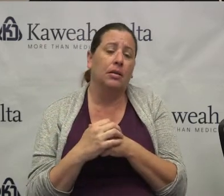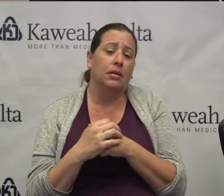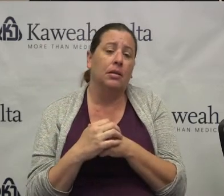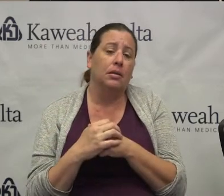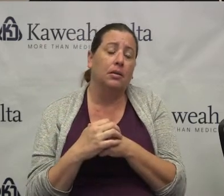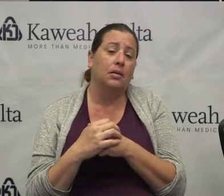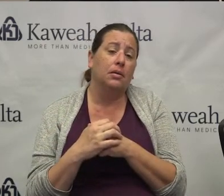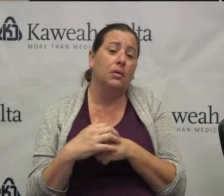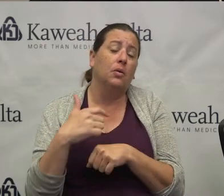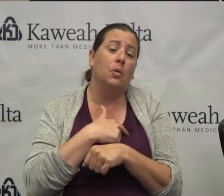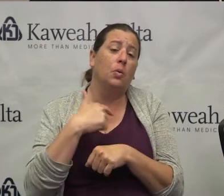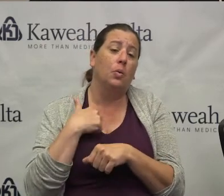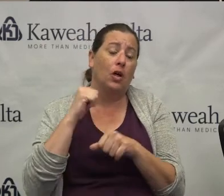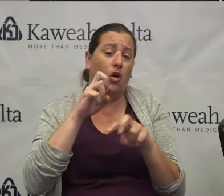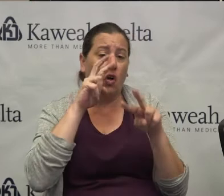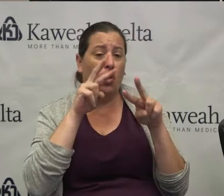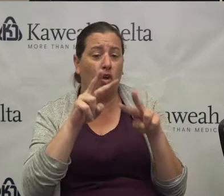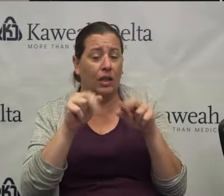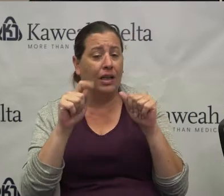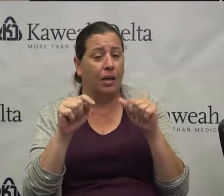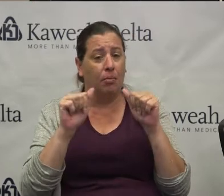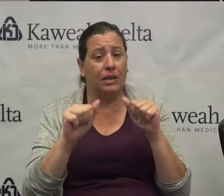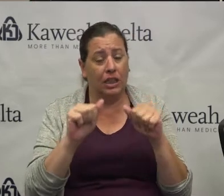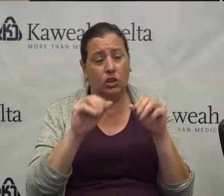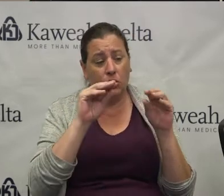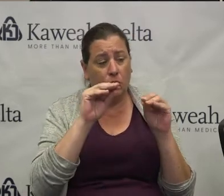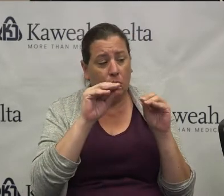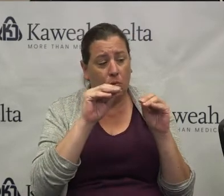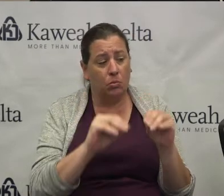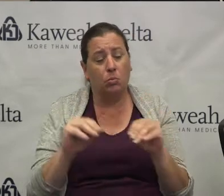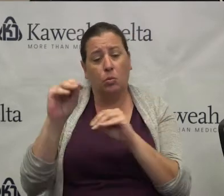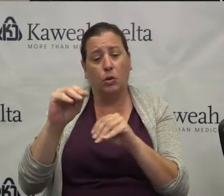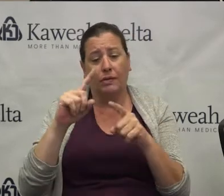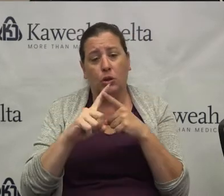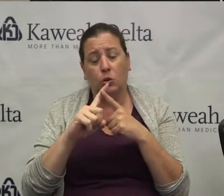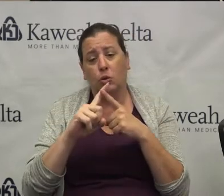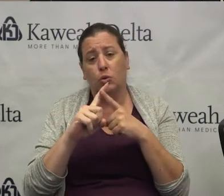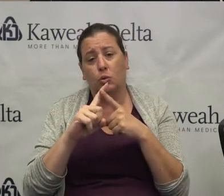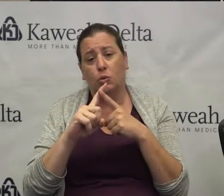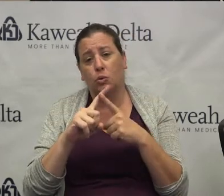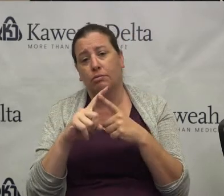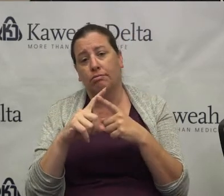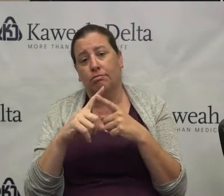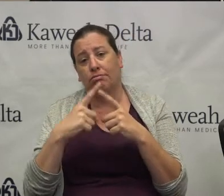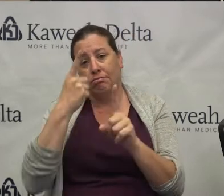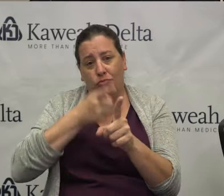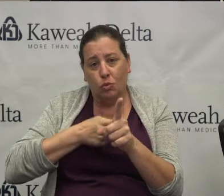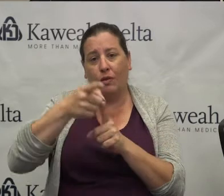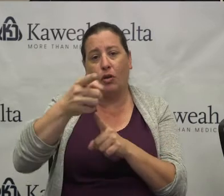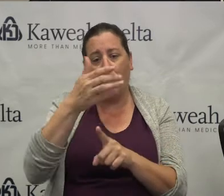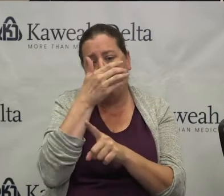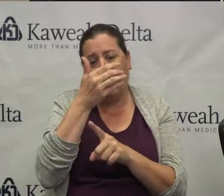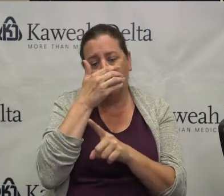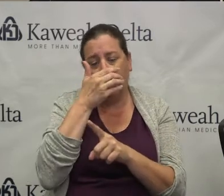looking at potentially moving to a universal masking protocol. The